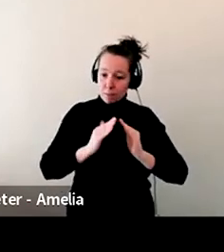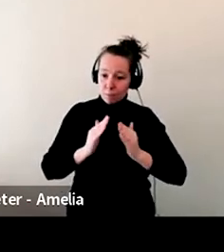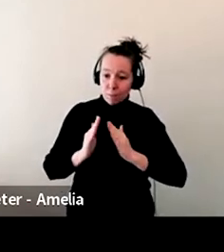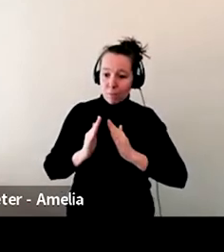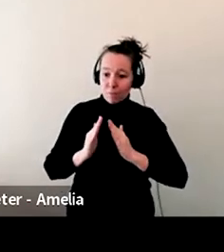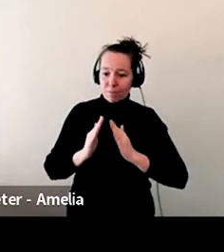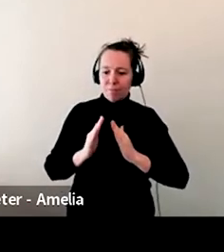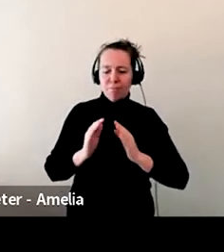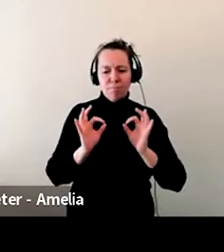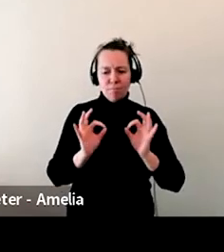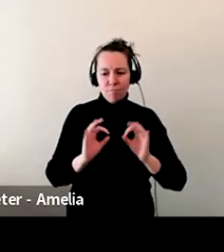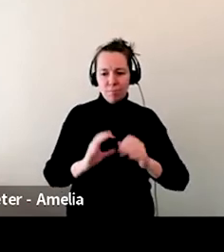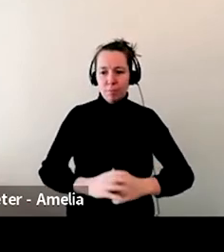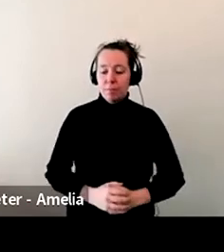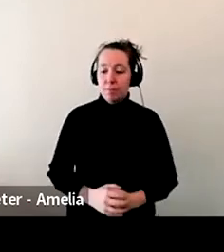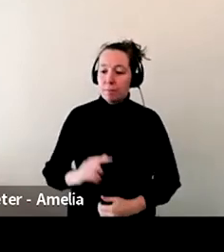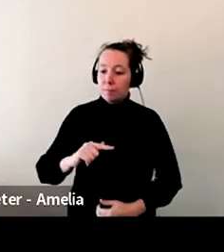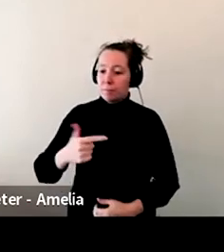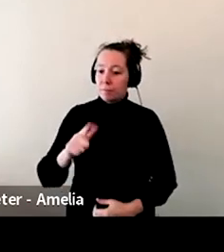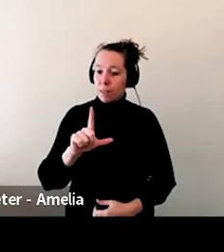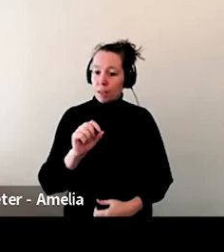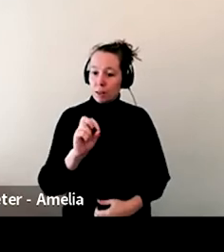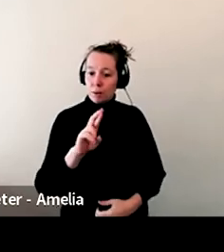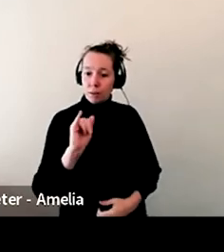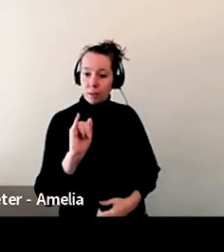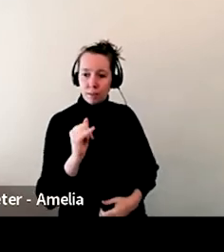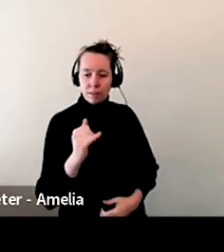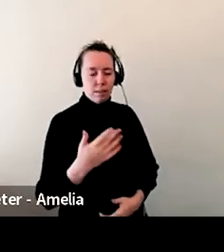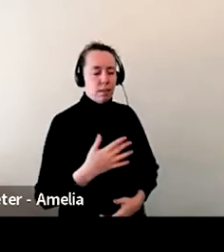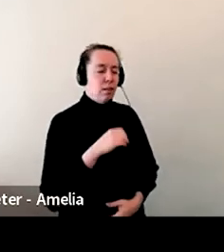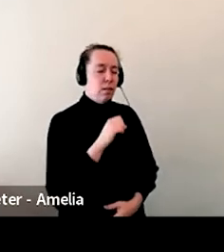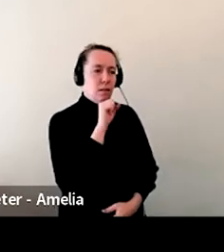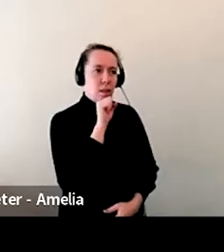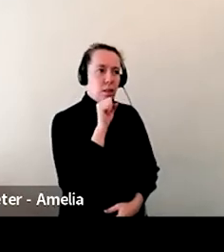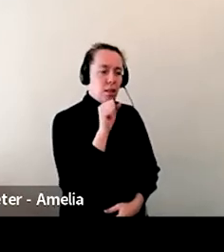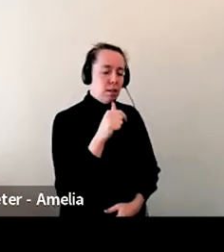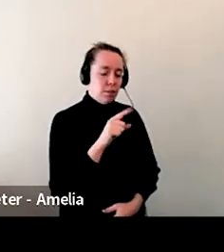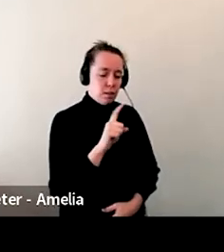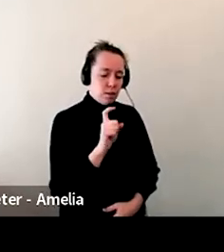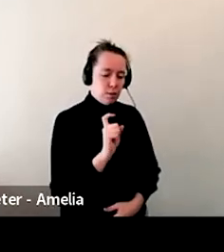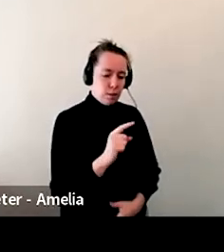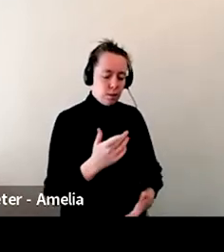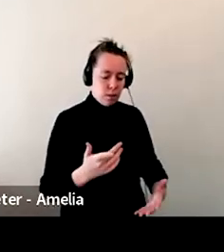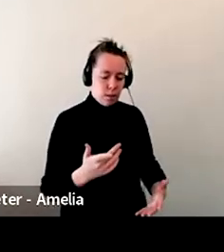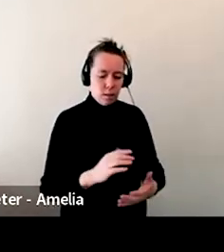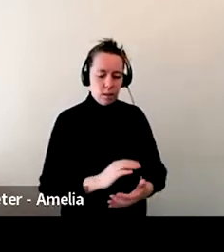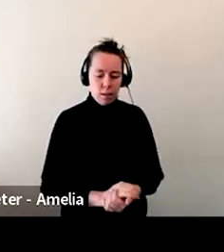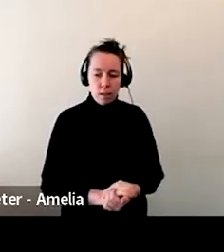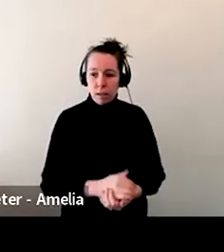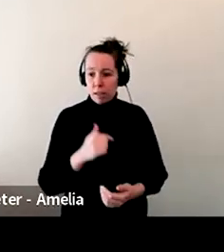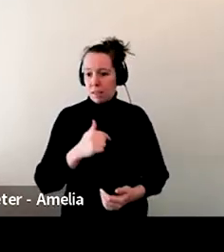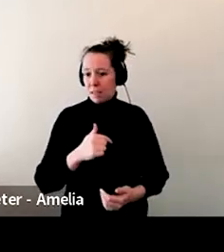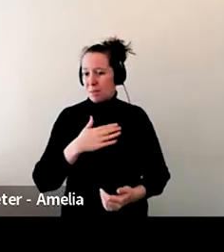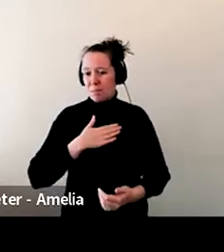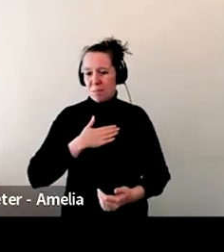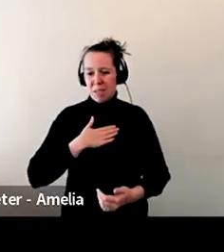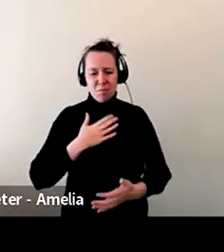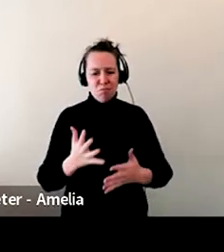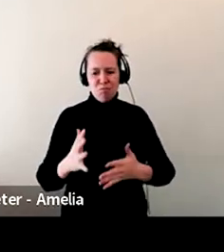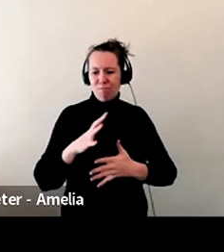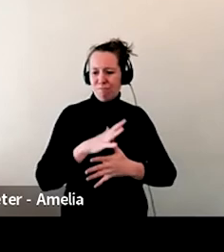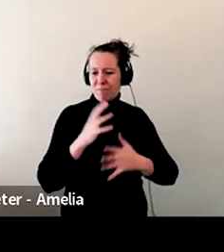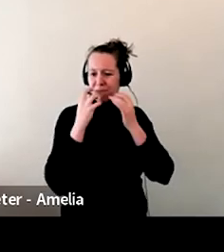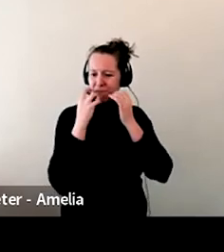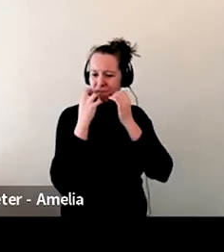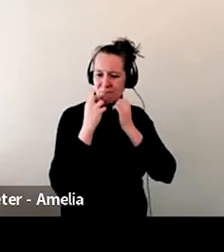And over to you, Lori. Um, I love this question because this has been like a, one of our core values at the shop is